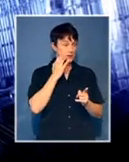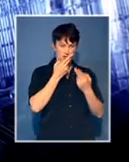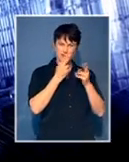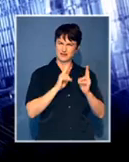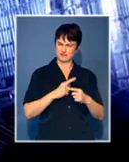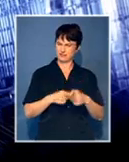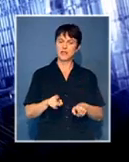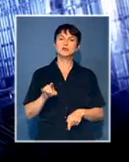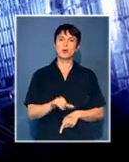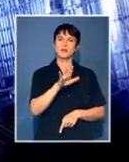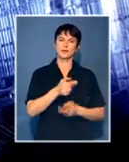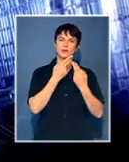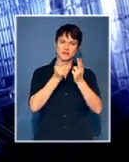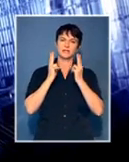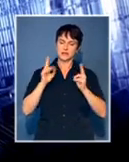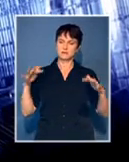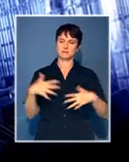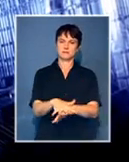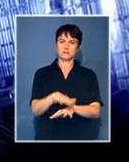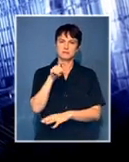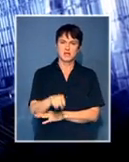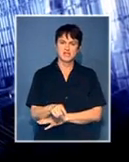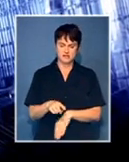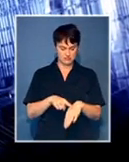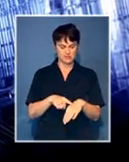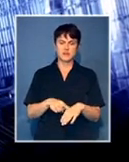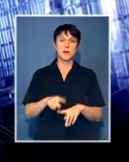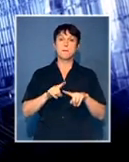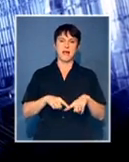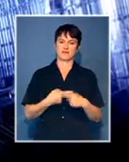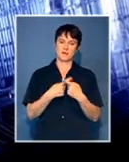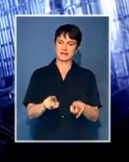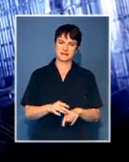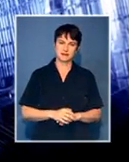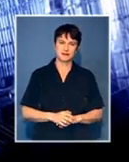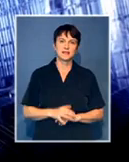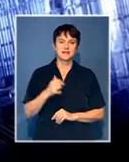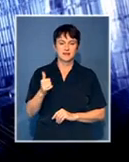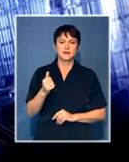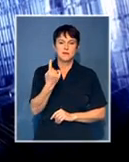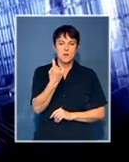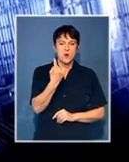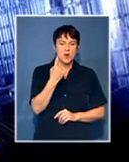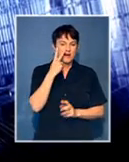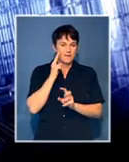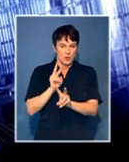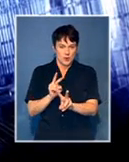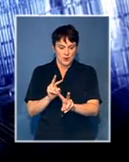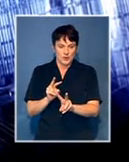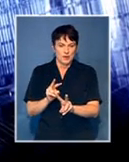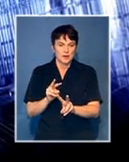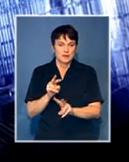South African institutions that are not in terms of racial divide. Okay. Let's take one more before we go to the last question of the evening, Prof.